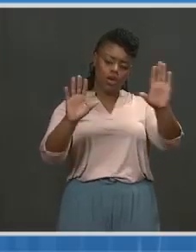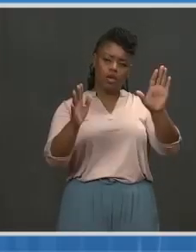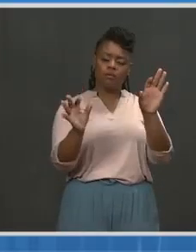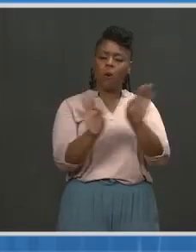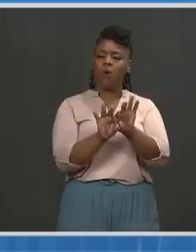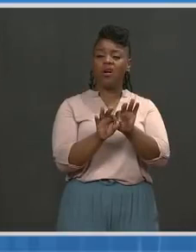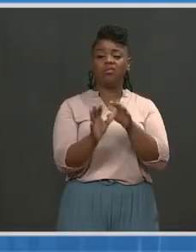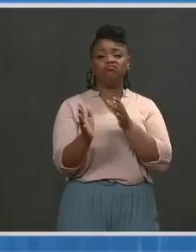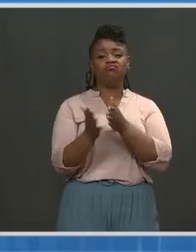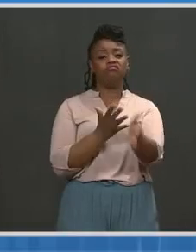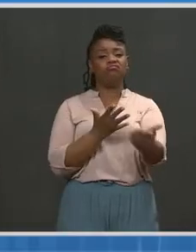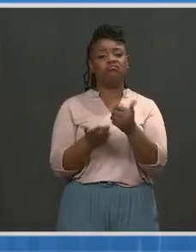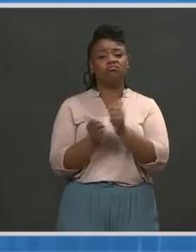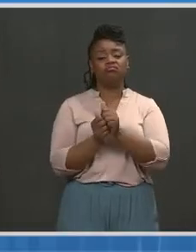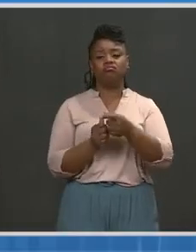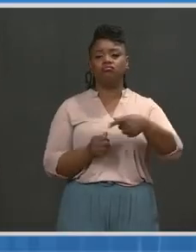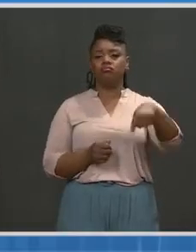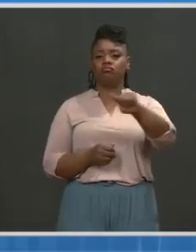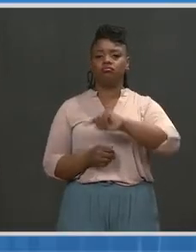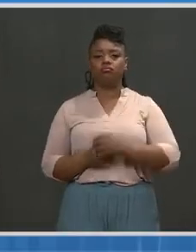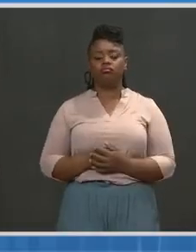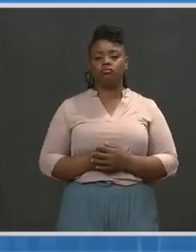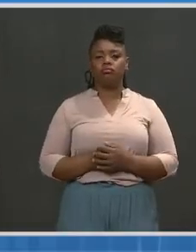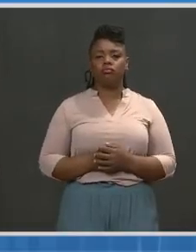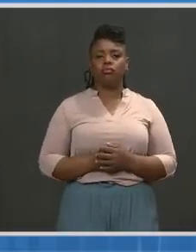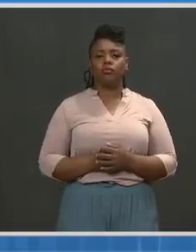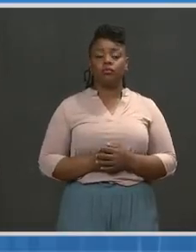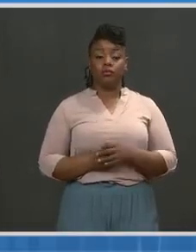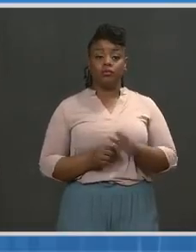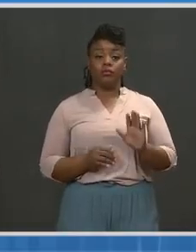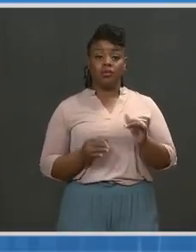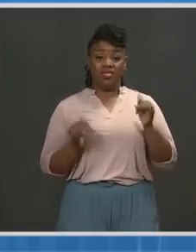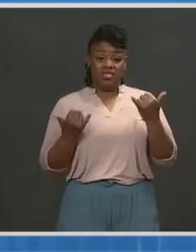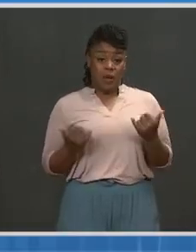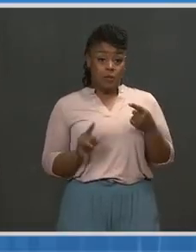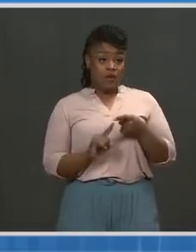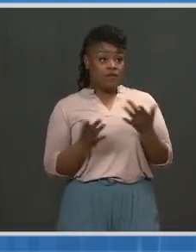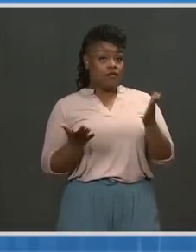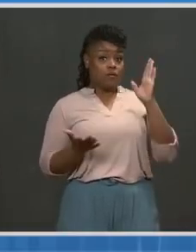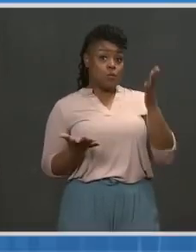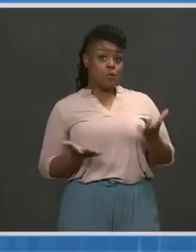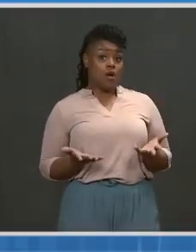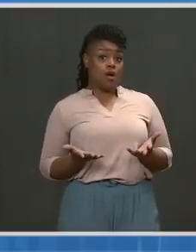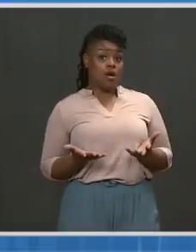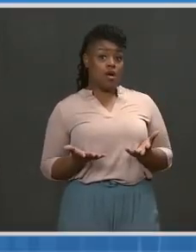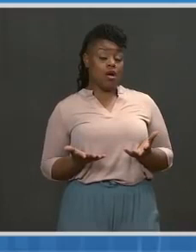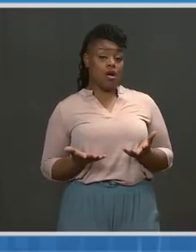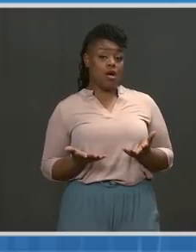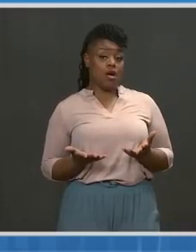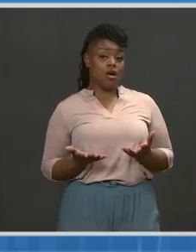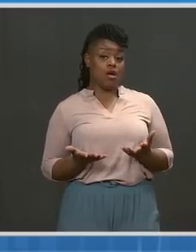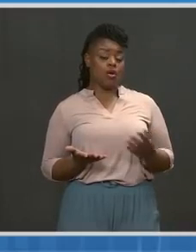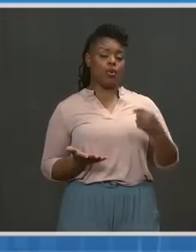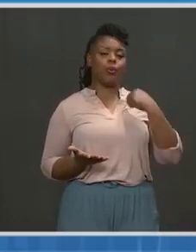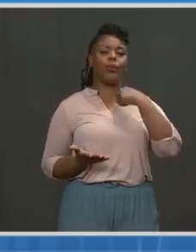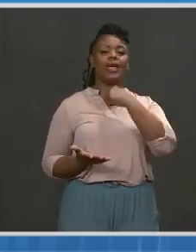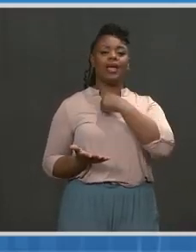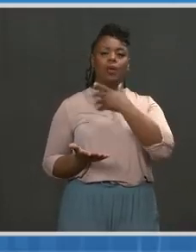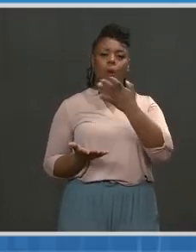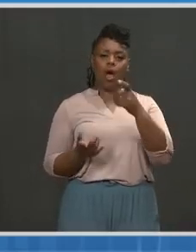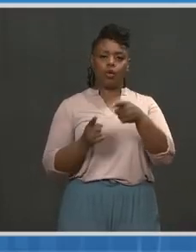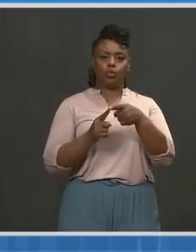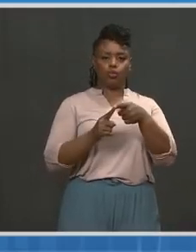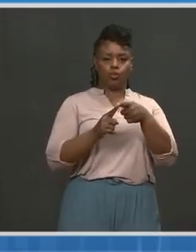and trust. And what we do in these briefings is Dr. Fauci very kindly and clearly helps interpret